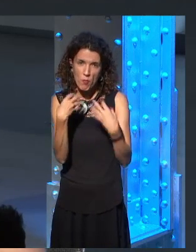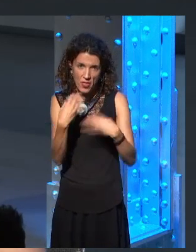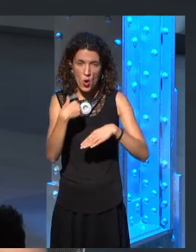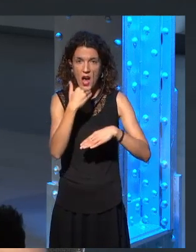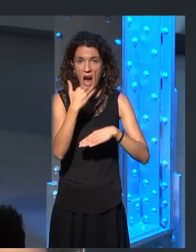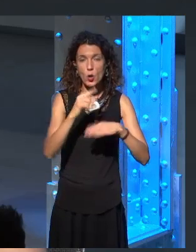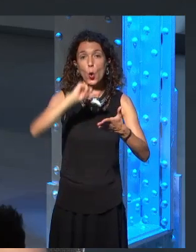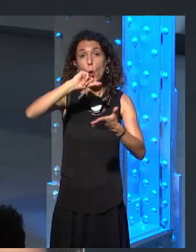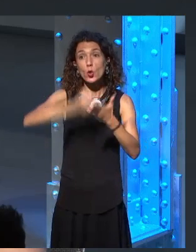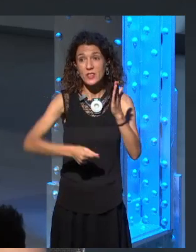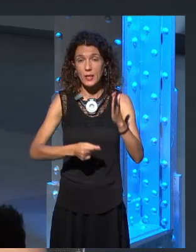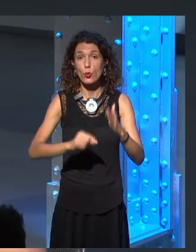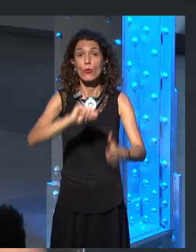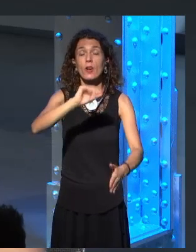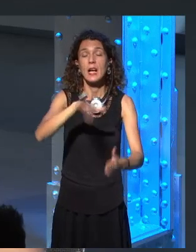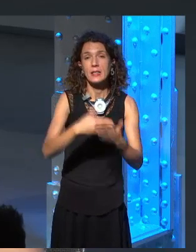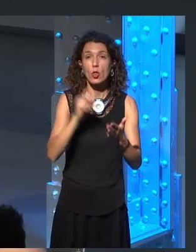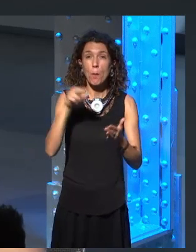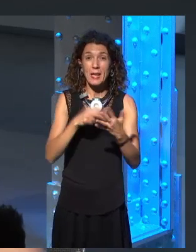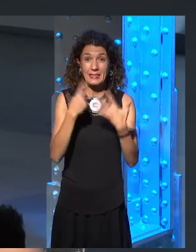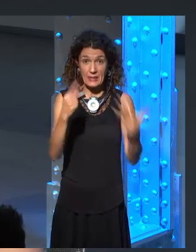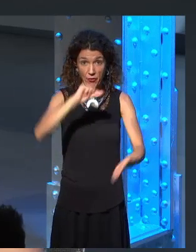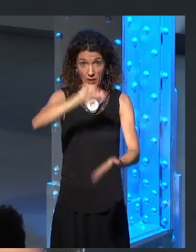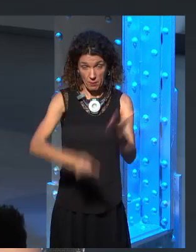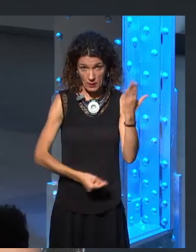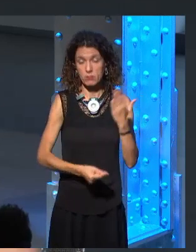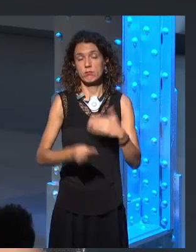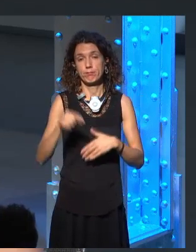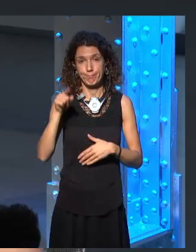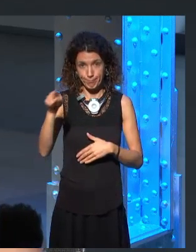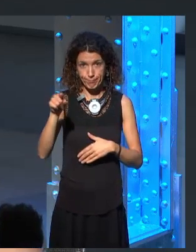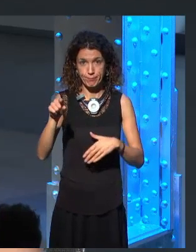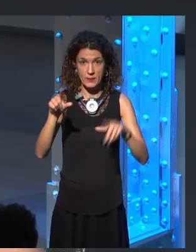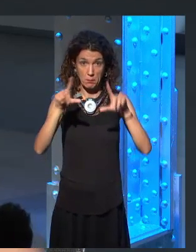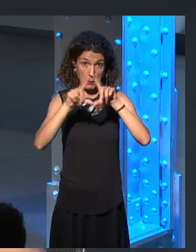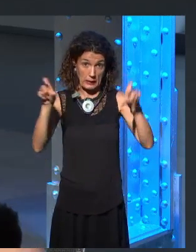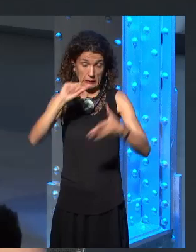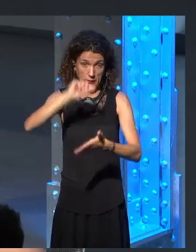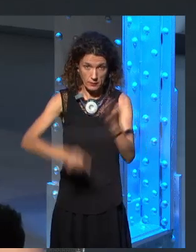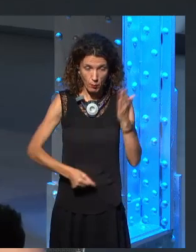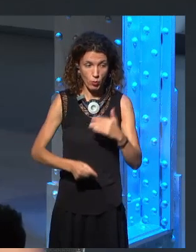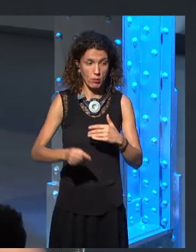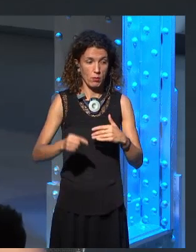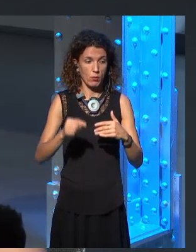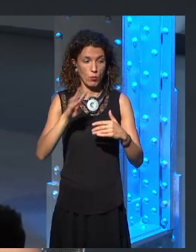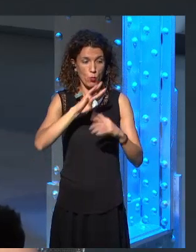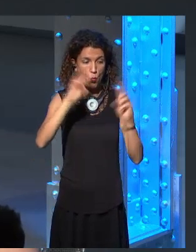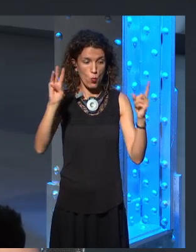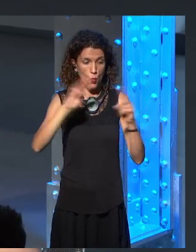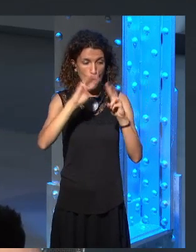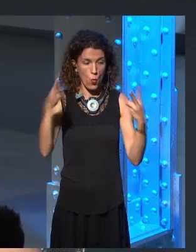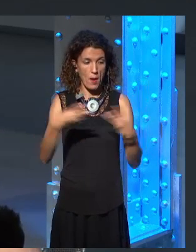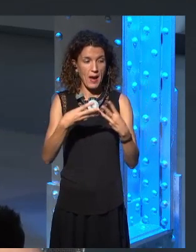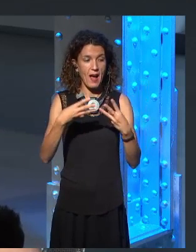Worldcon in Anaheim. And that's when we had our first sit down with George and, uh, his agent and